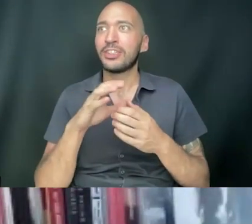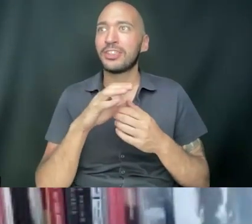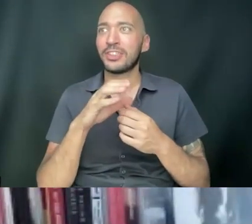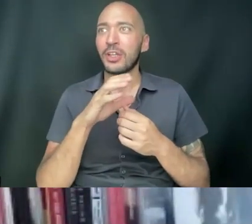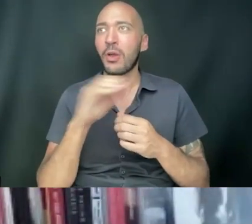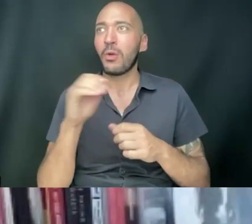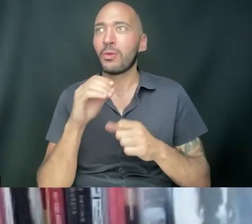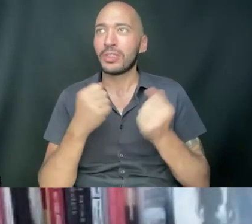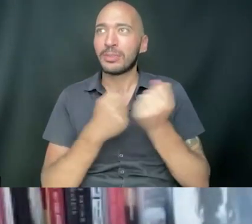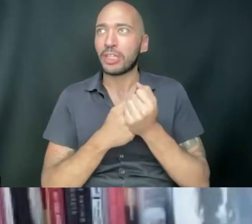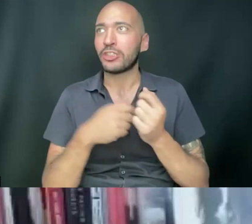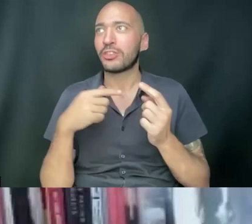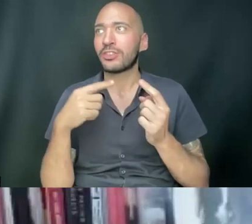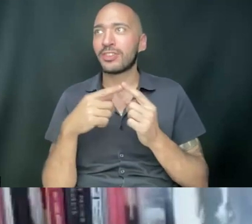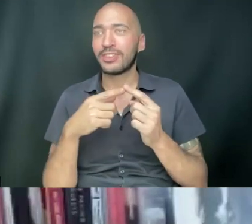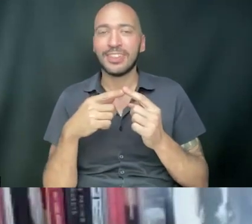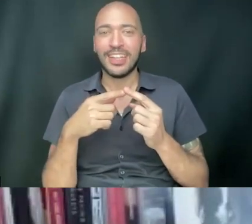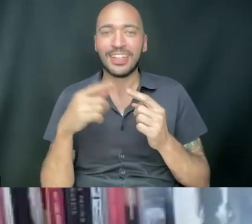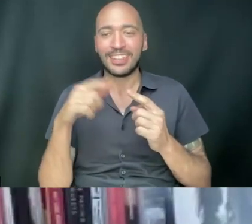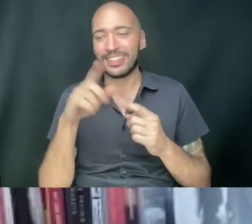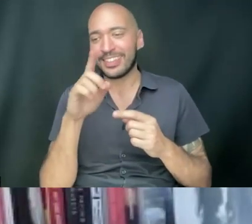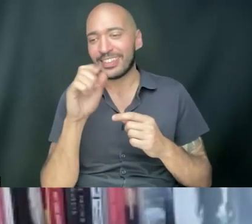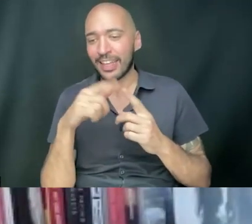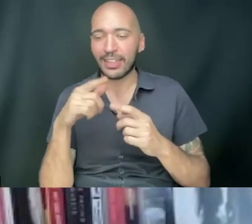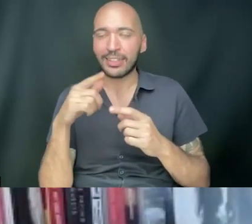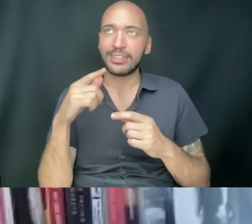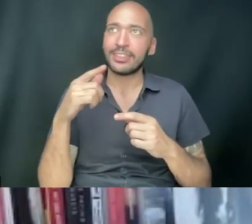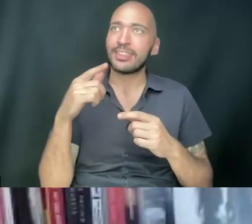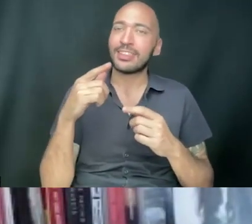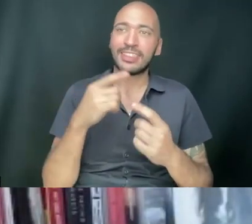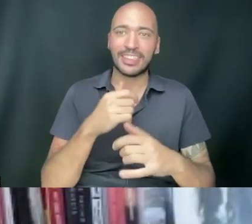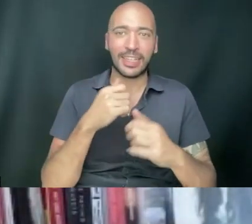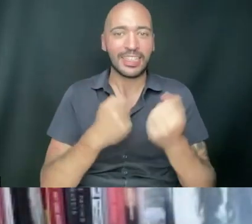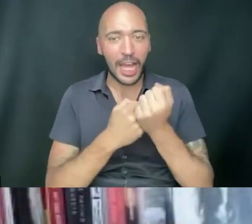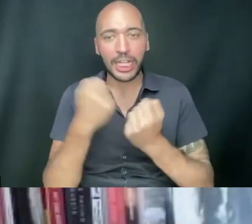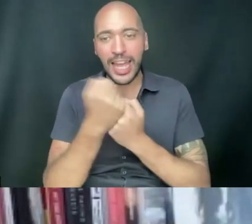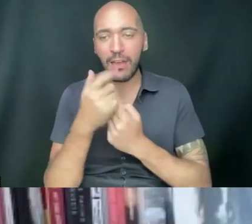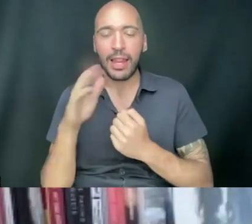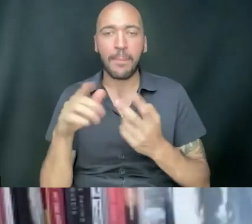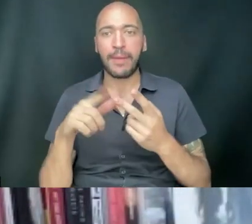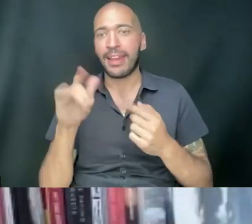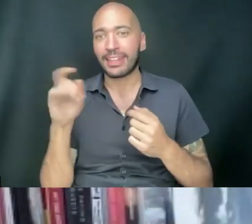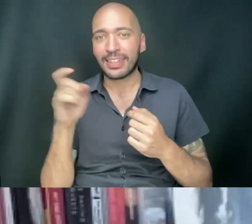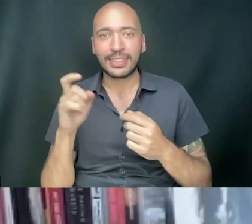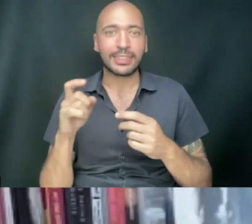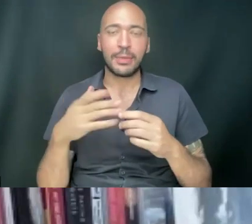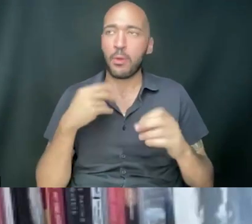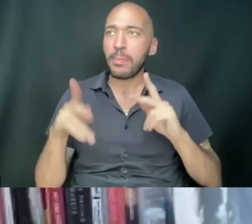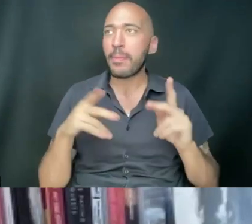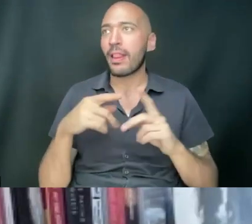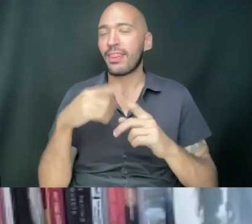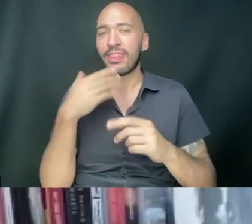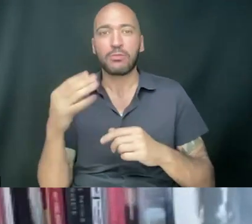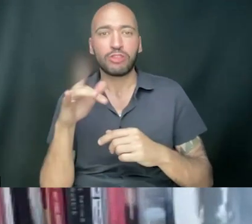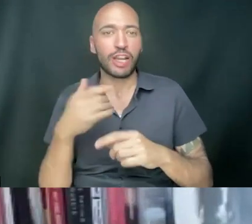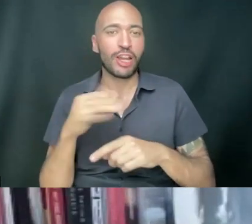DSL, Diasburg Solidarity's Lab. The Latinx Project. My own people. Beefy. Thank you, Michelle, our